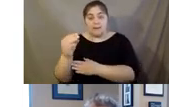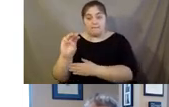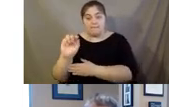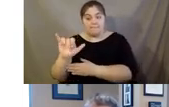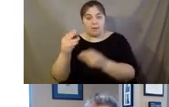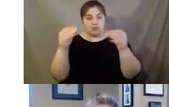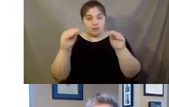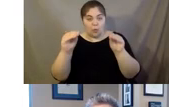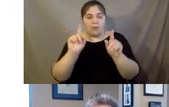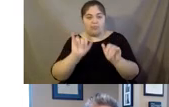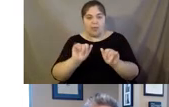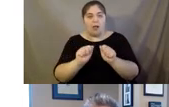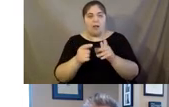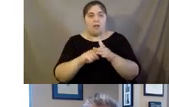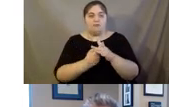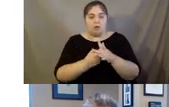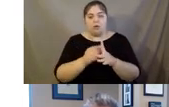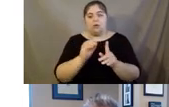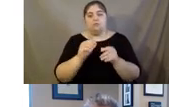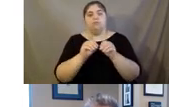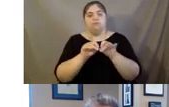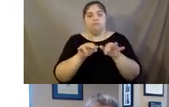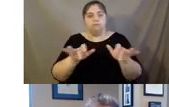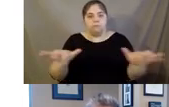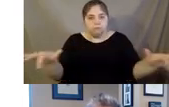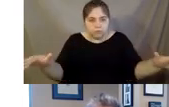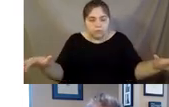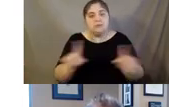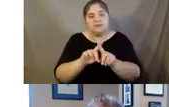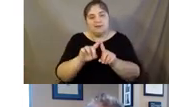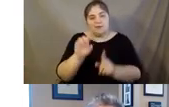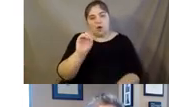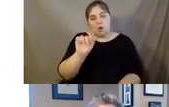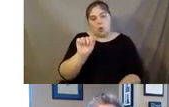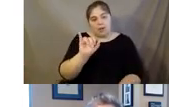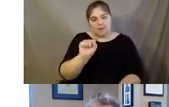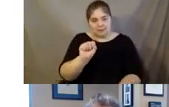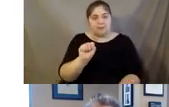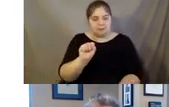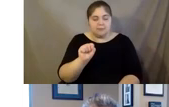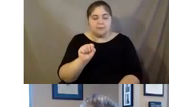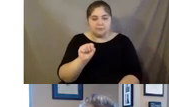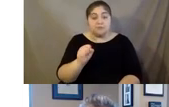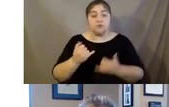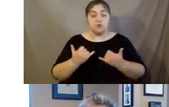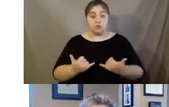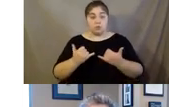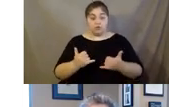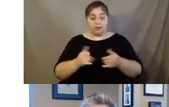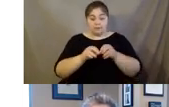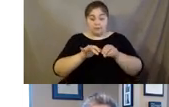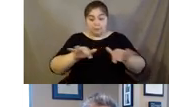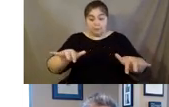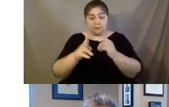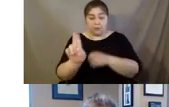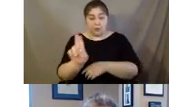the nation to the area where those areas where those, uh, were located. So currently across the United States,